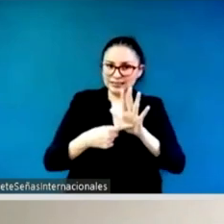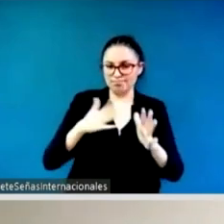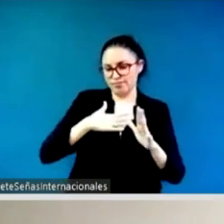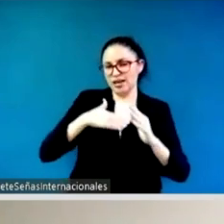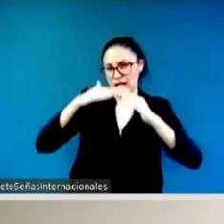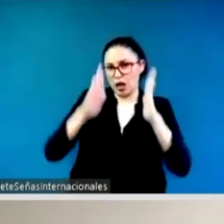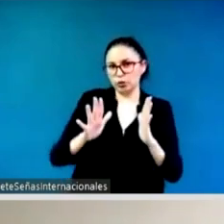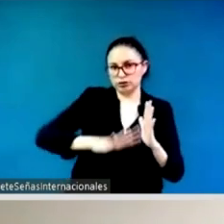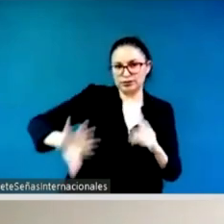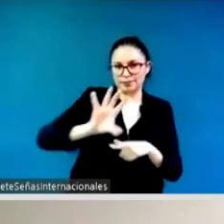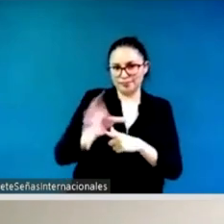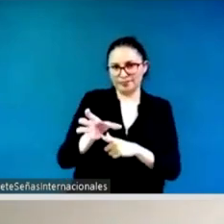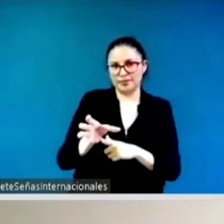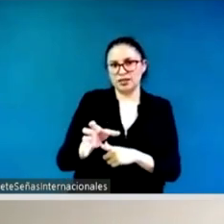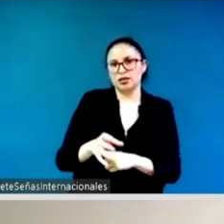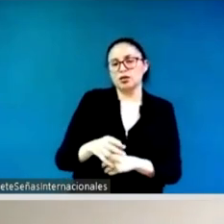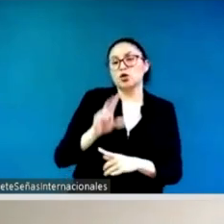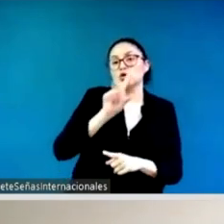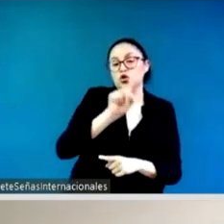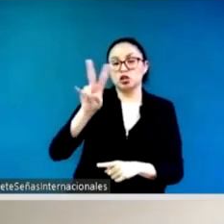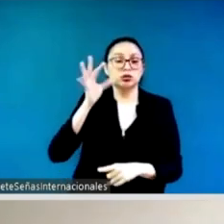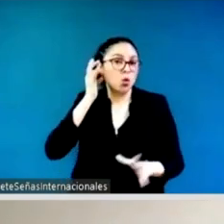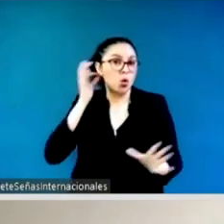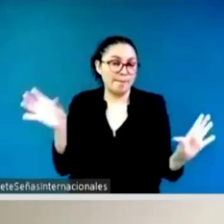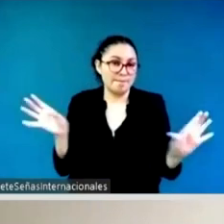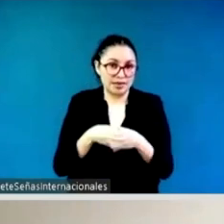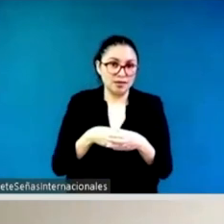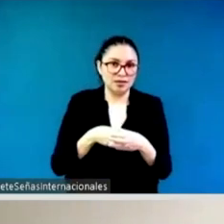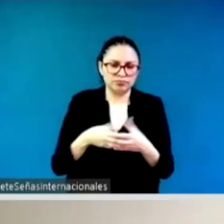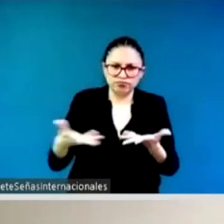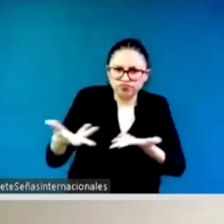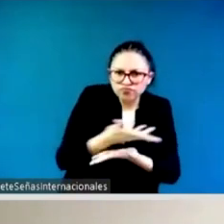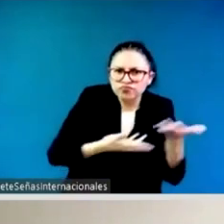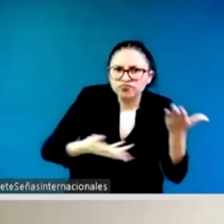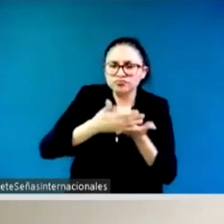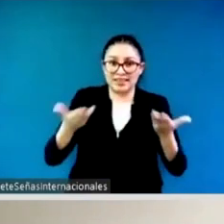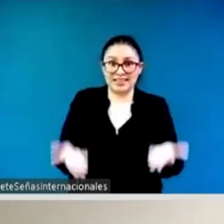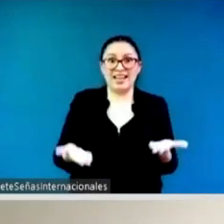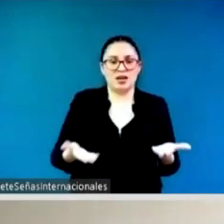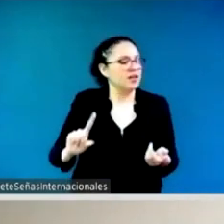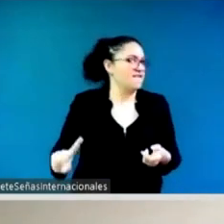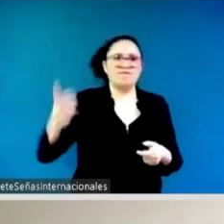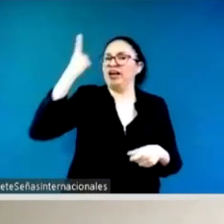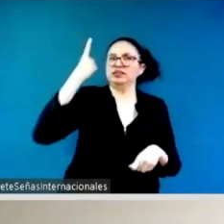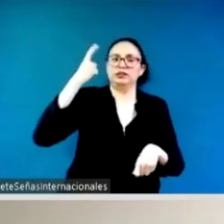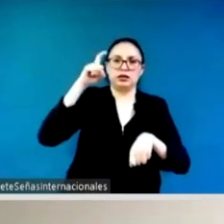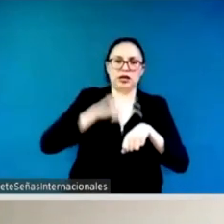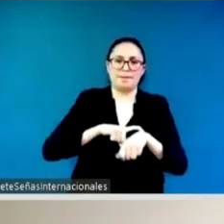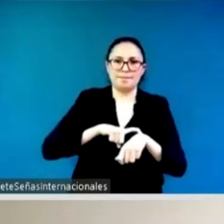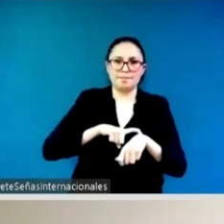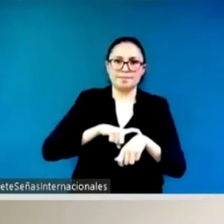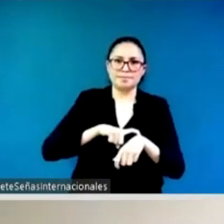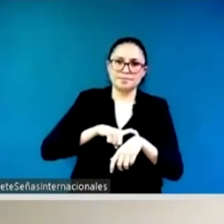so it's like we have parity is the first legislature of parity in mexico we call